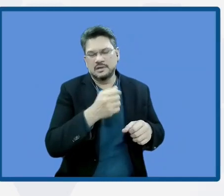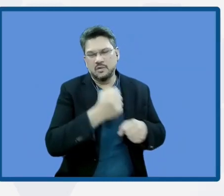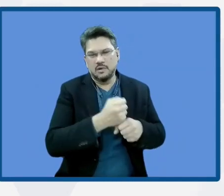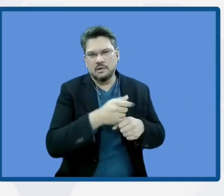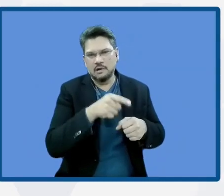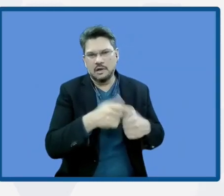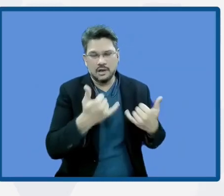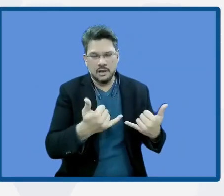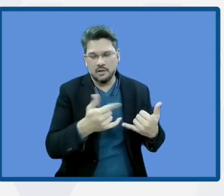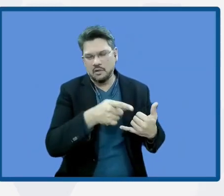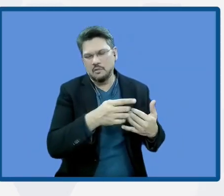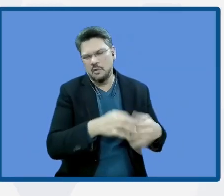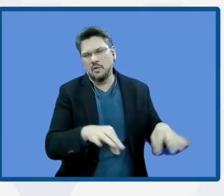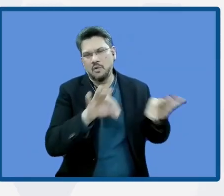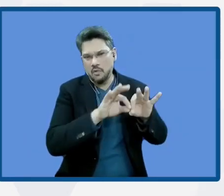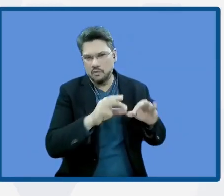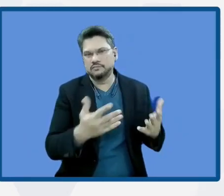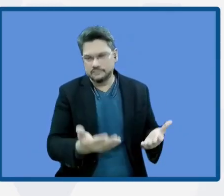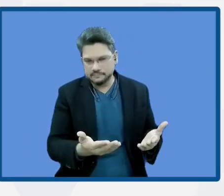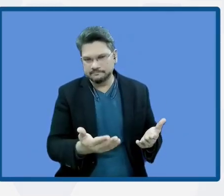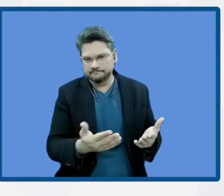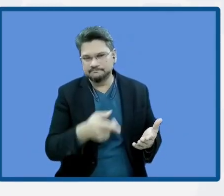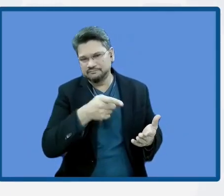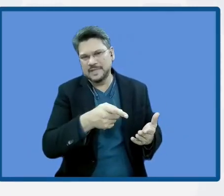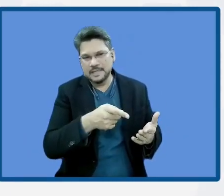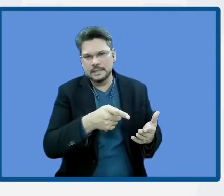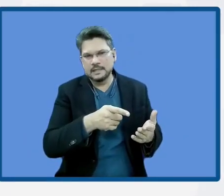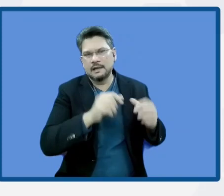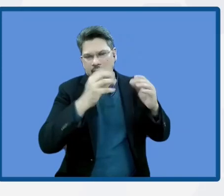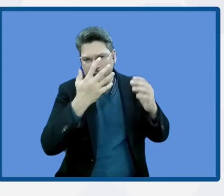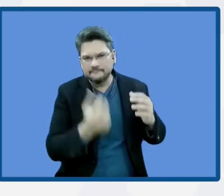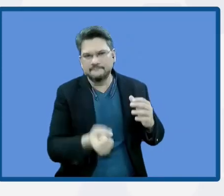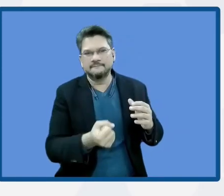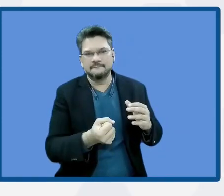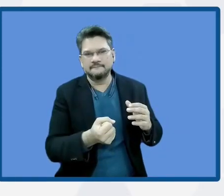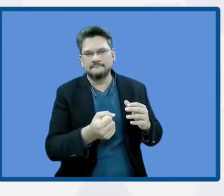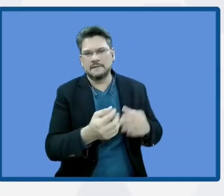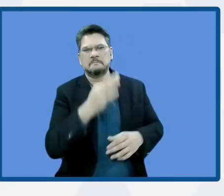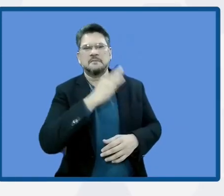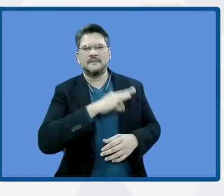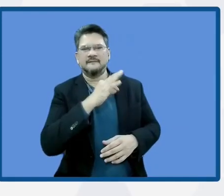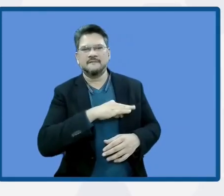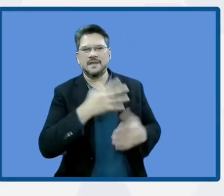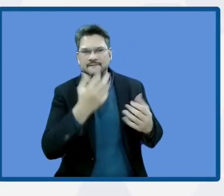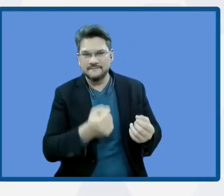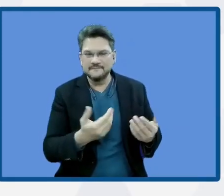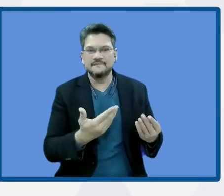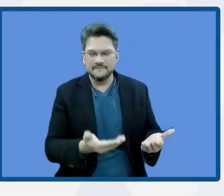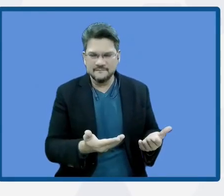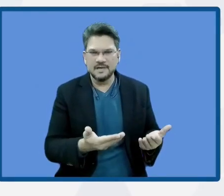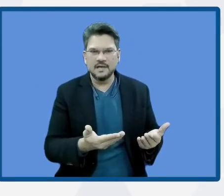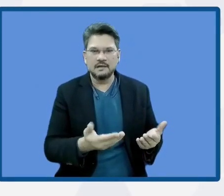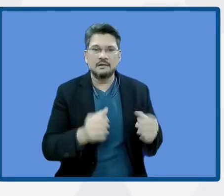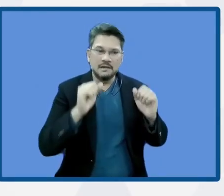what those direct benefits are that come from restoration and how can we avoid the